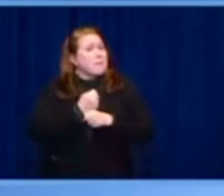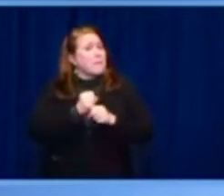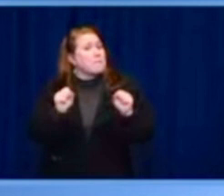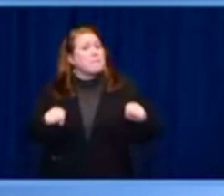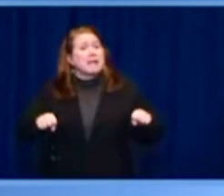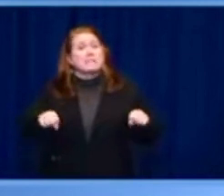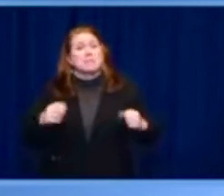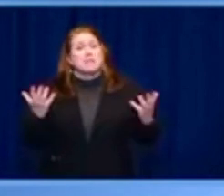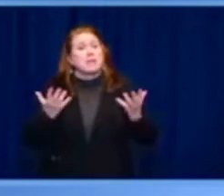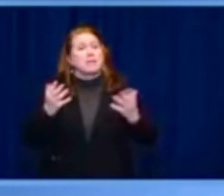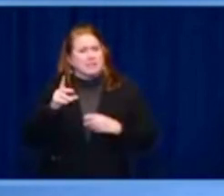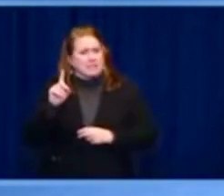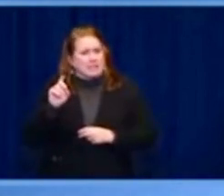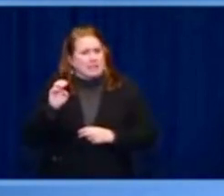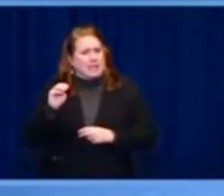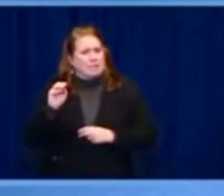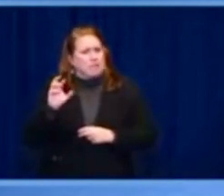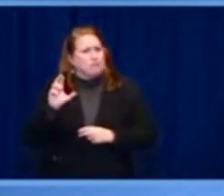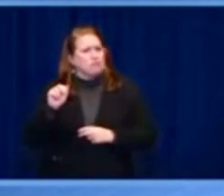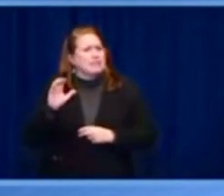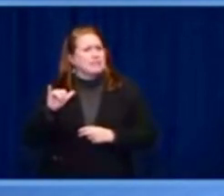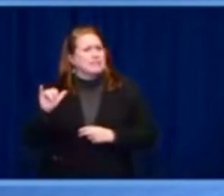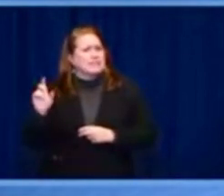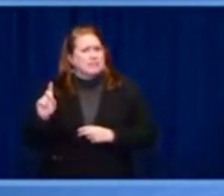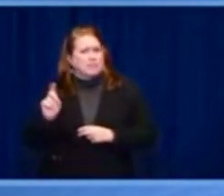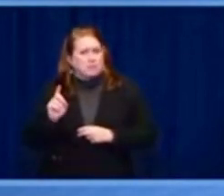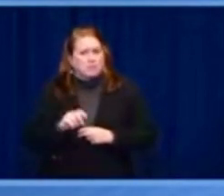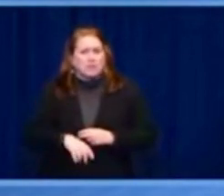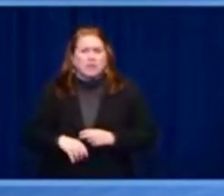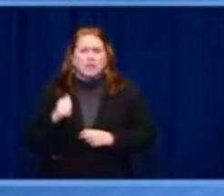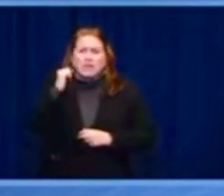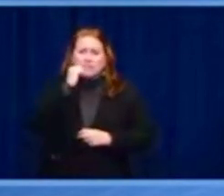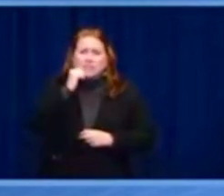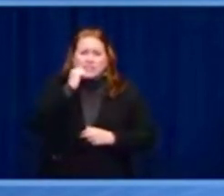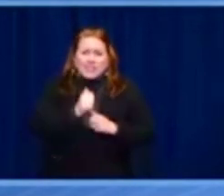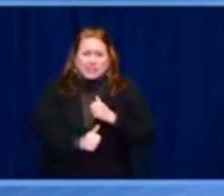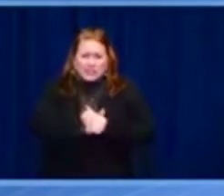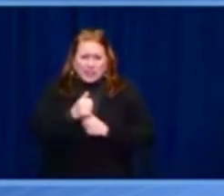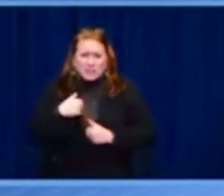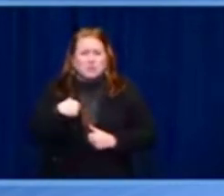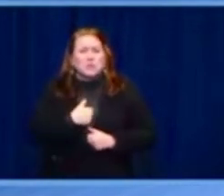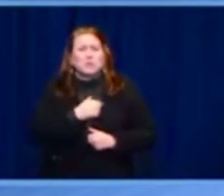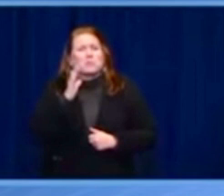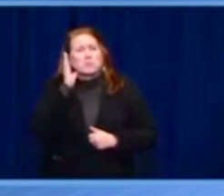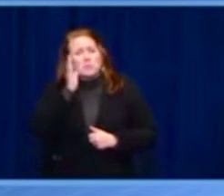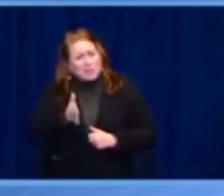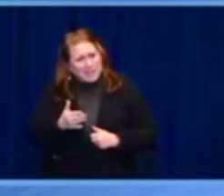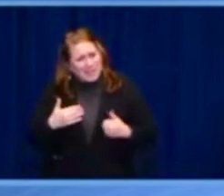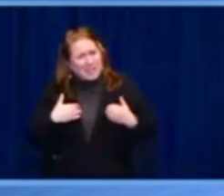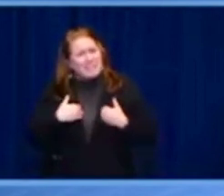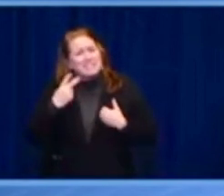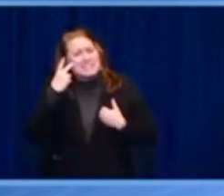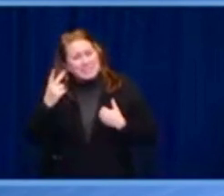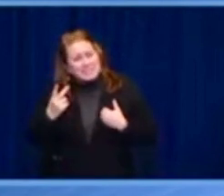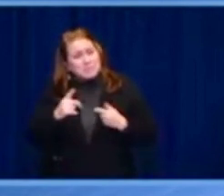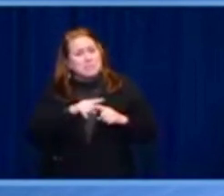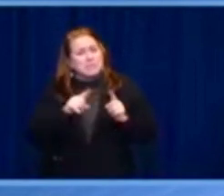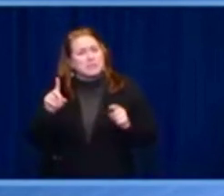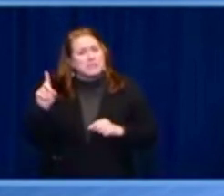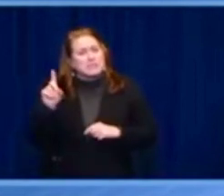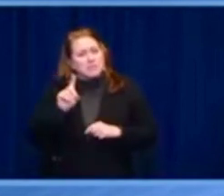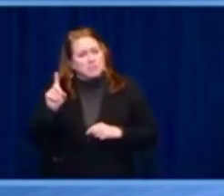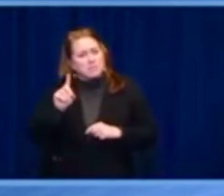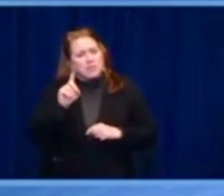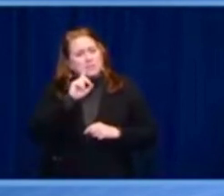societies are not only fair, but they're stronger and more successful. Democracy demands full and equal